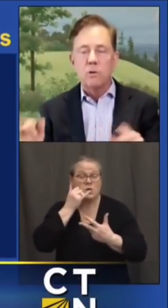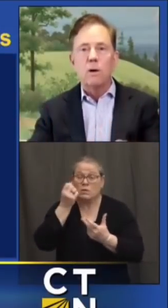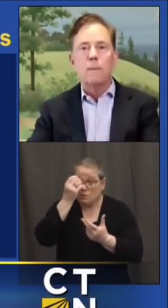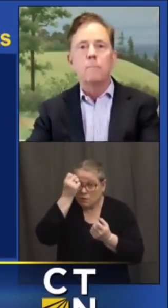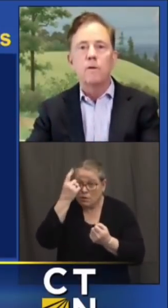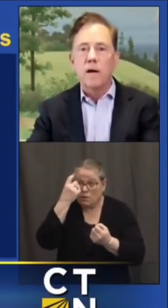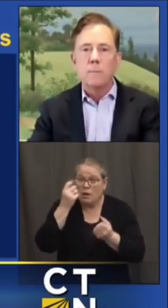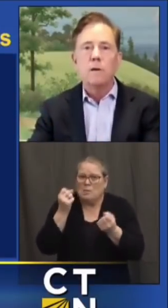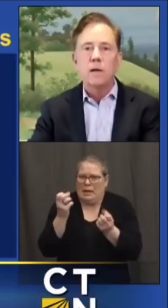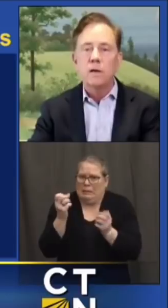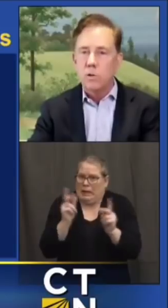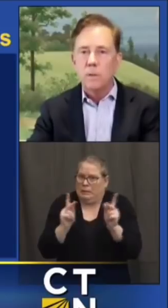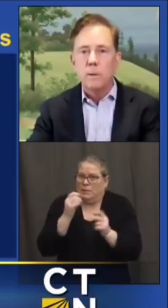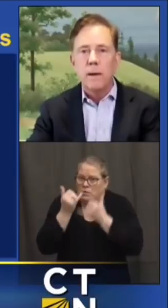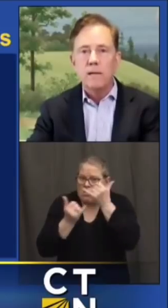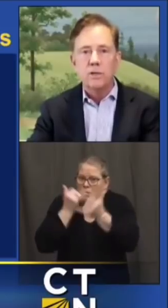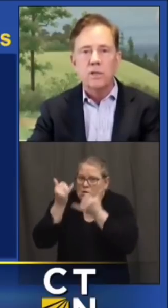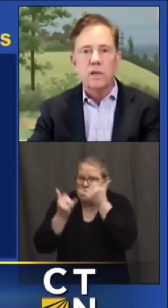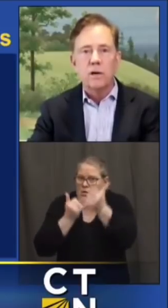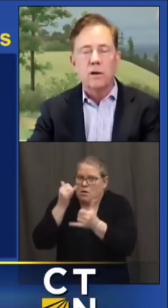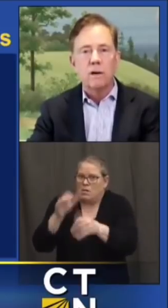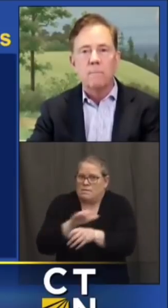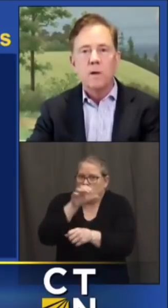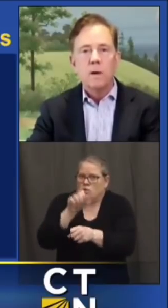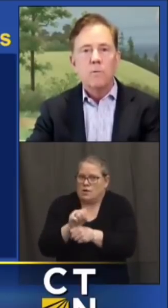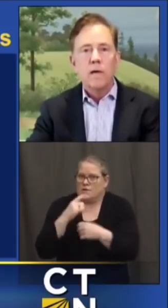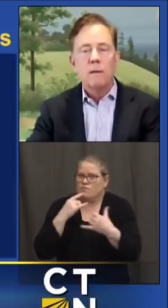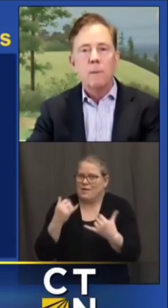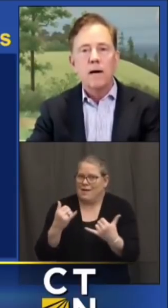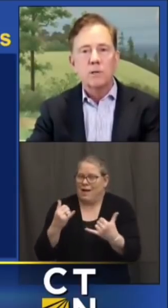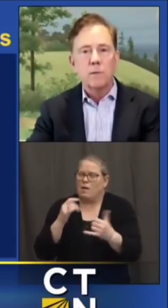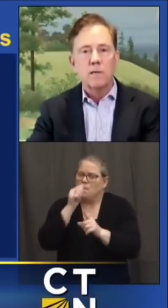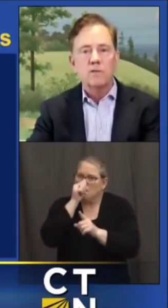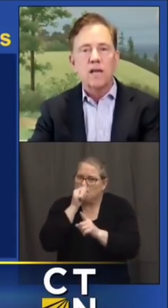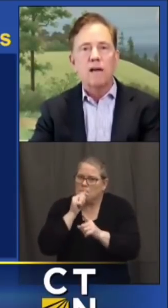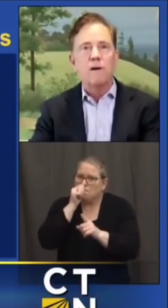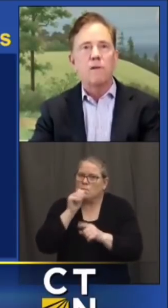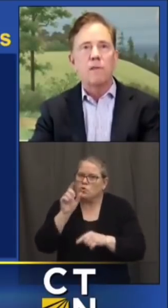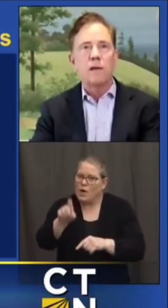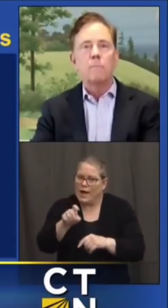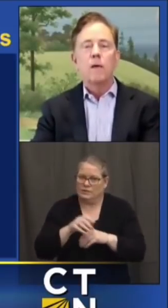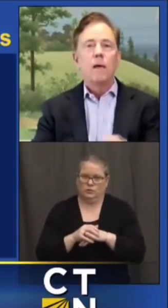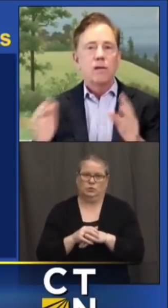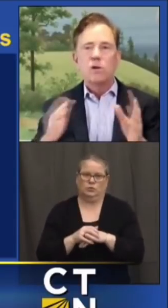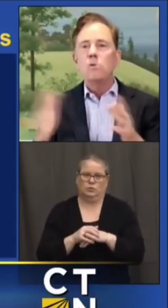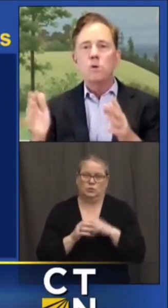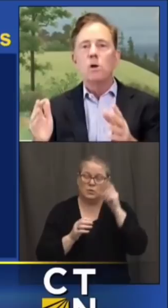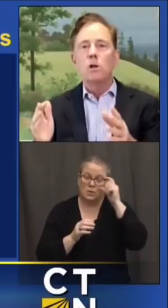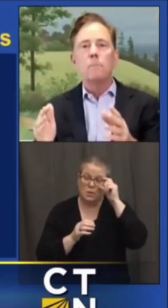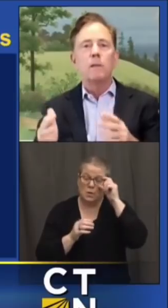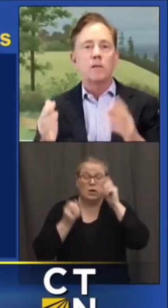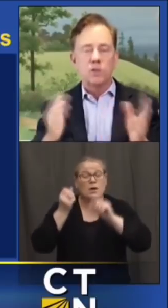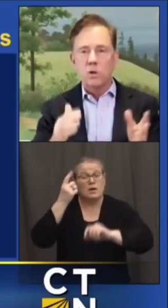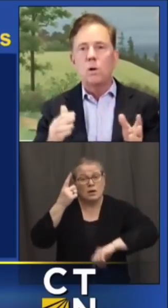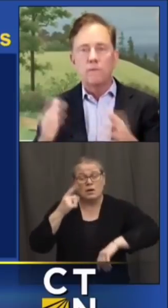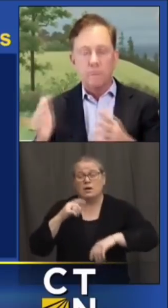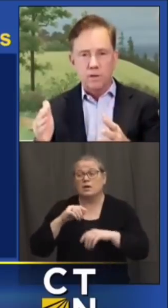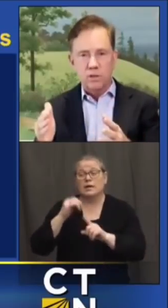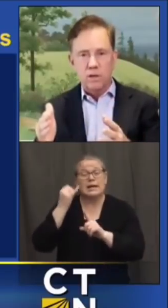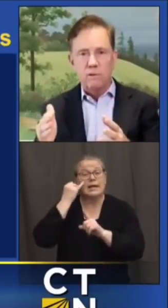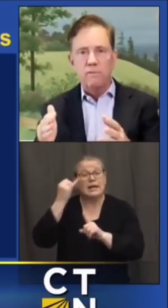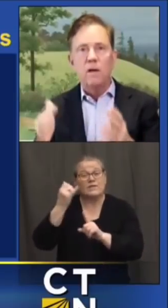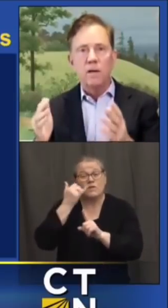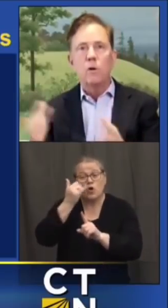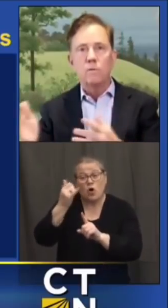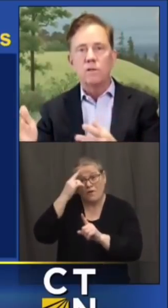so um you've got to be incredibly patient there um we can't possibly staff everything and don't call up unless you're calling for